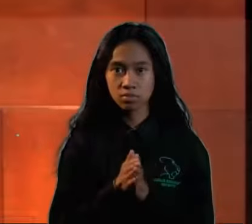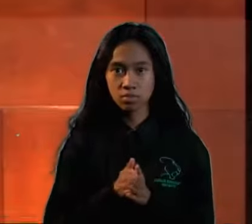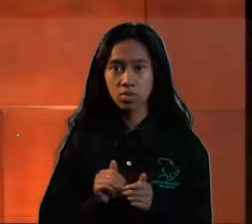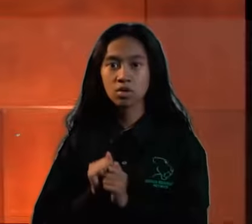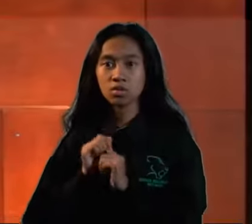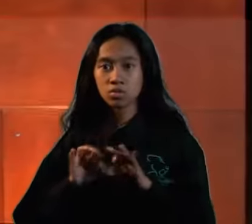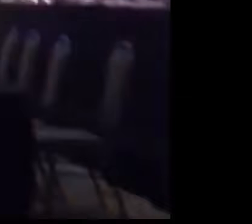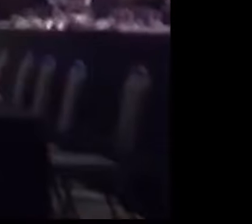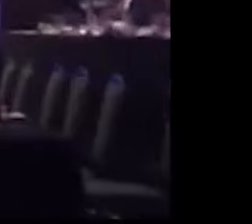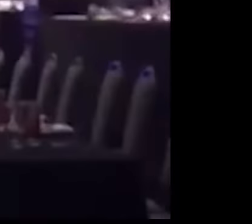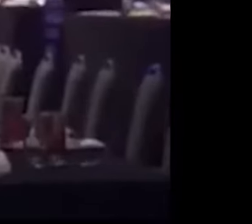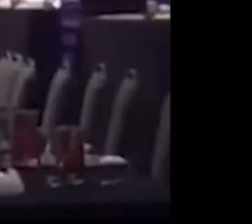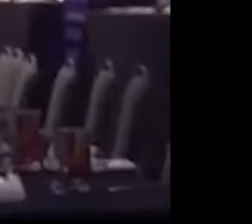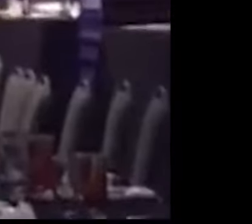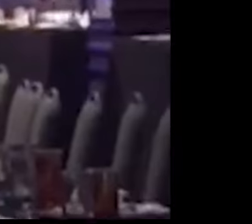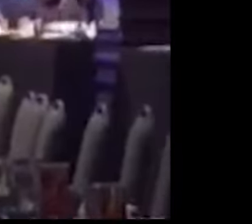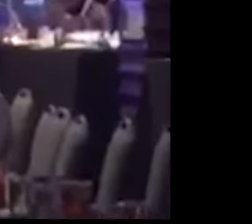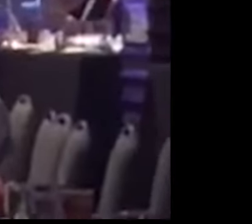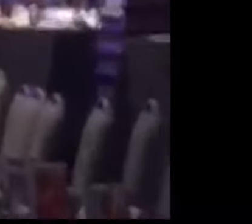a degree in education.